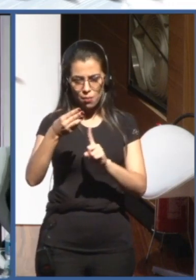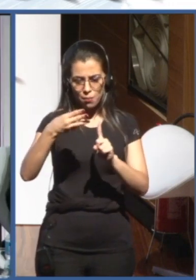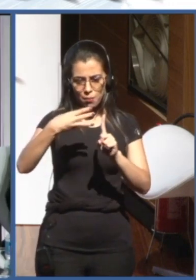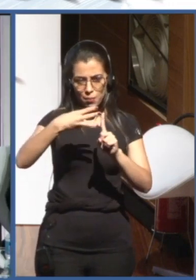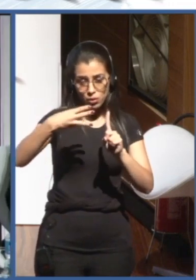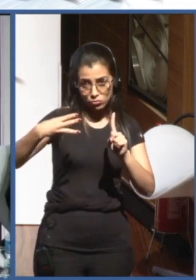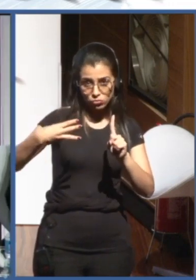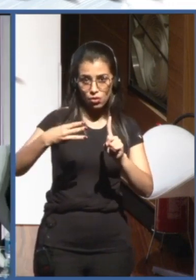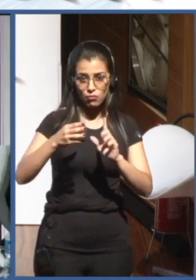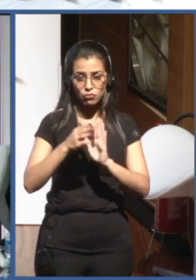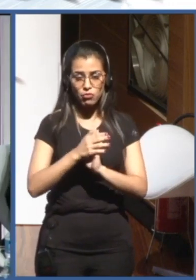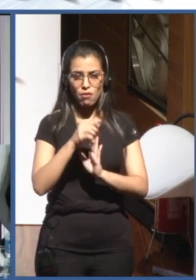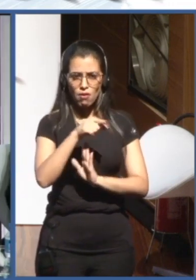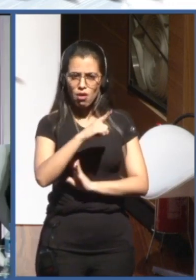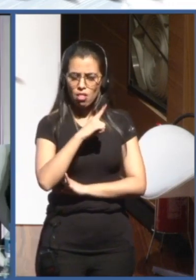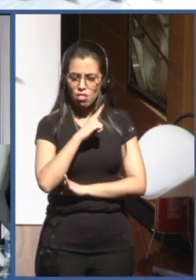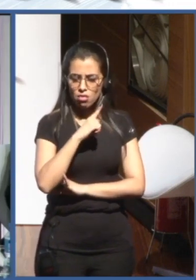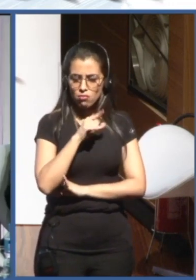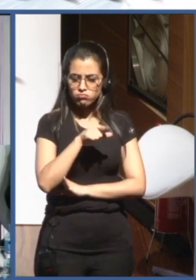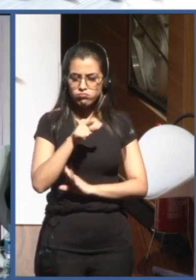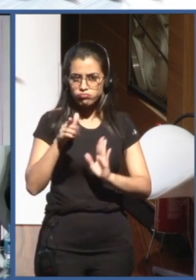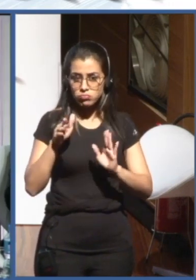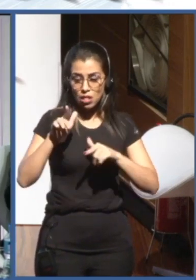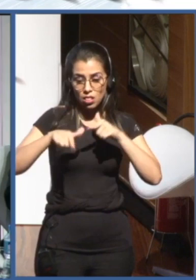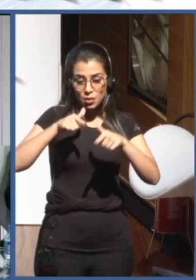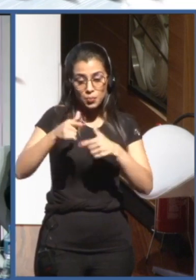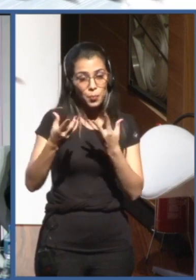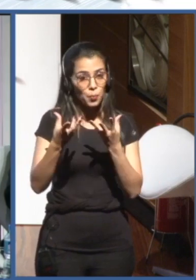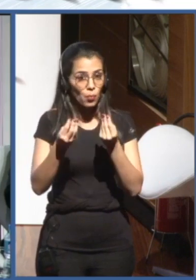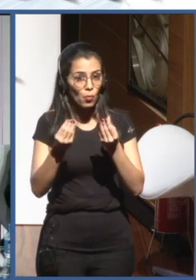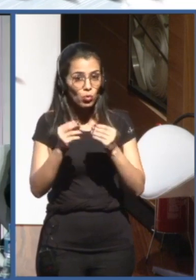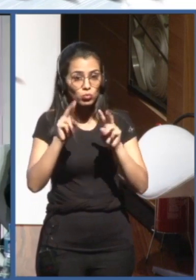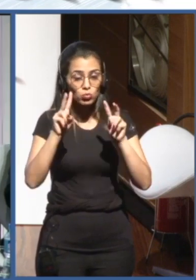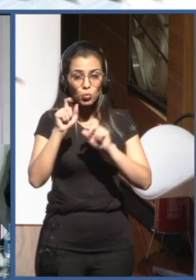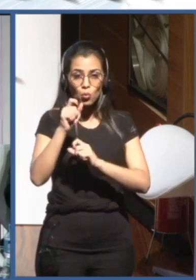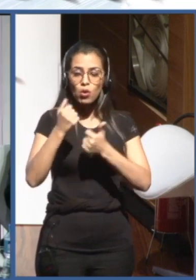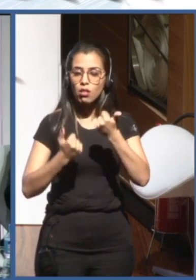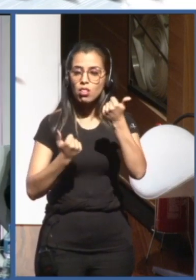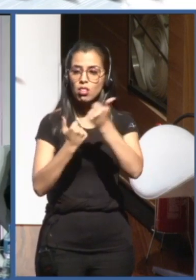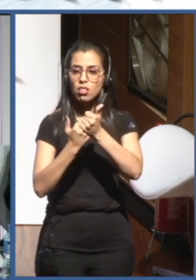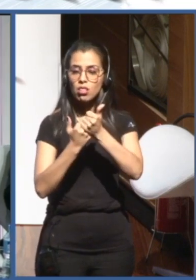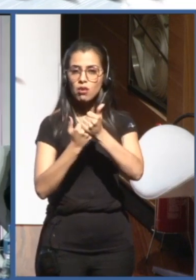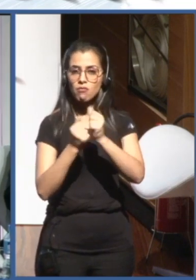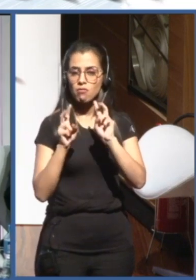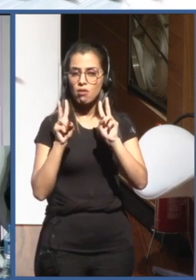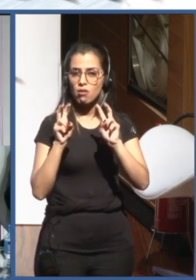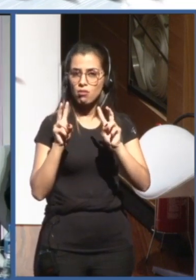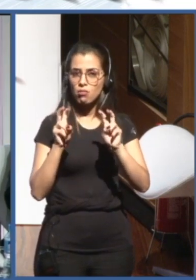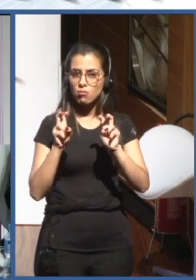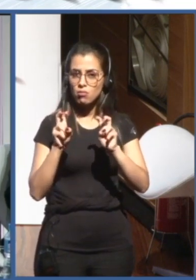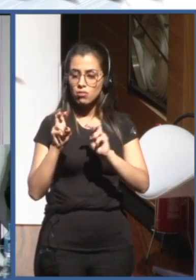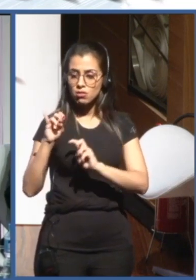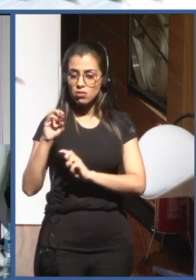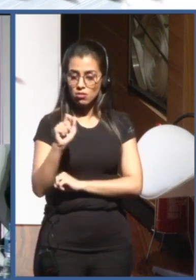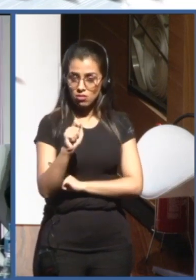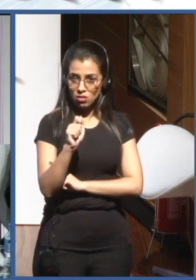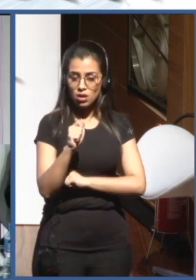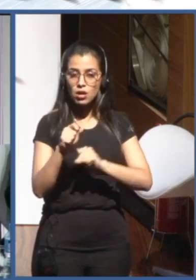on the advocacy aspect of AI and health. You know, there's also the AI and health group we run with WHO,